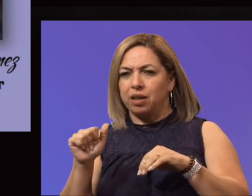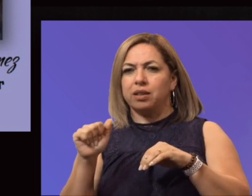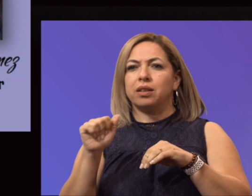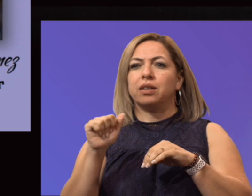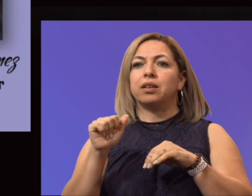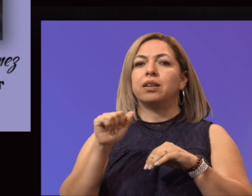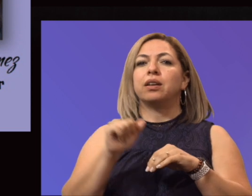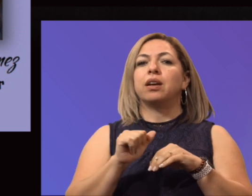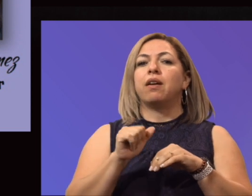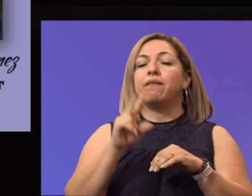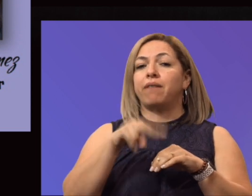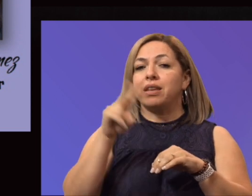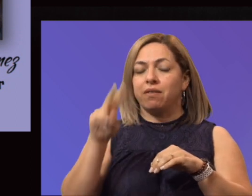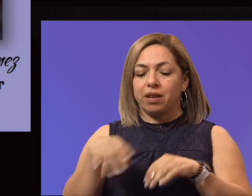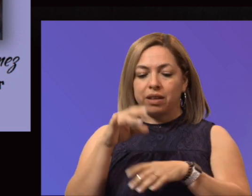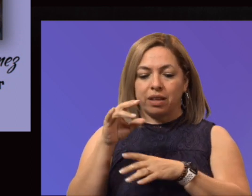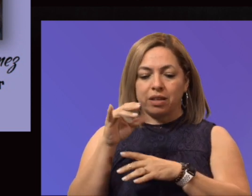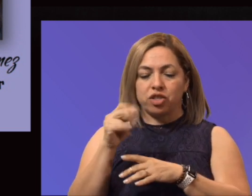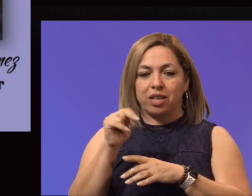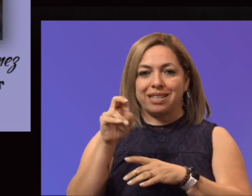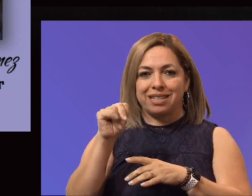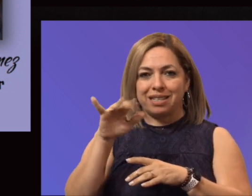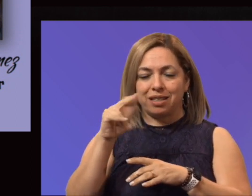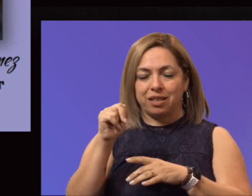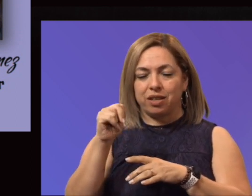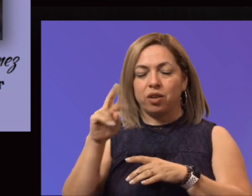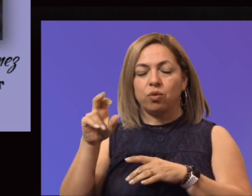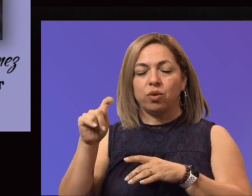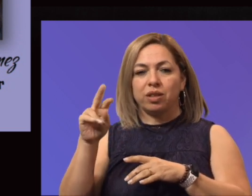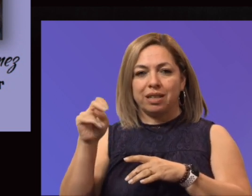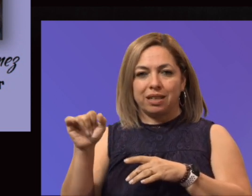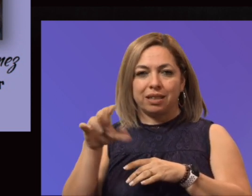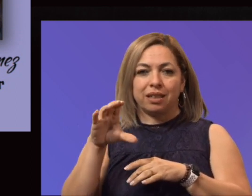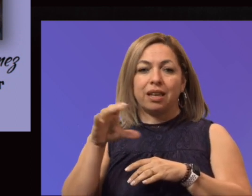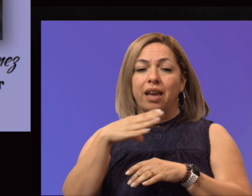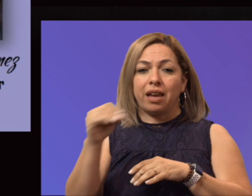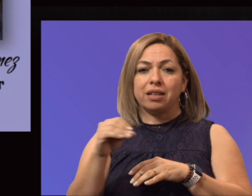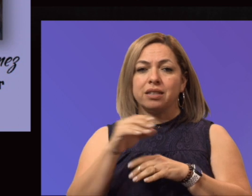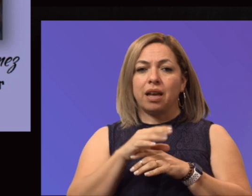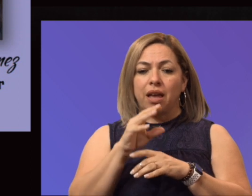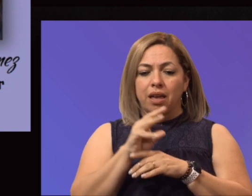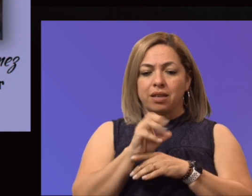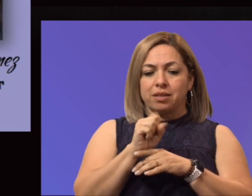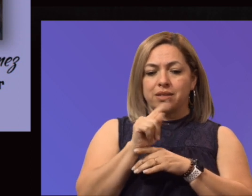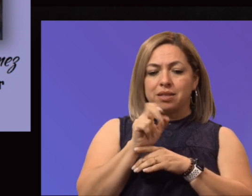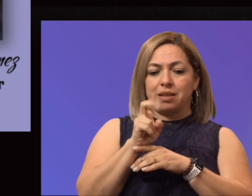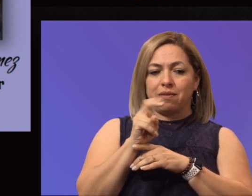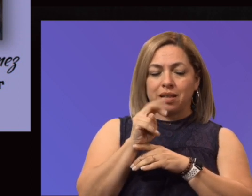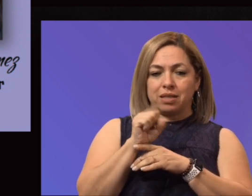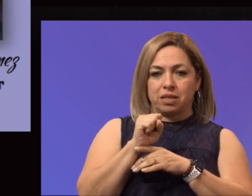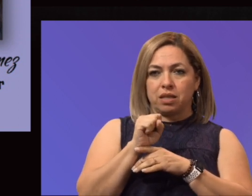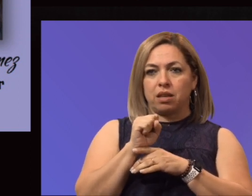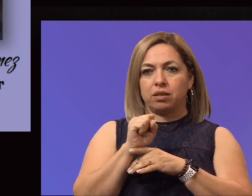our Professor of ESL at the Rio Grande Campus. And our Mini Stevens Piper Award winner was Manuel A. Gomez, who's an